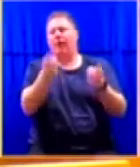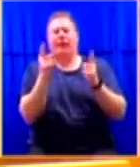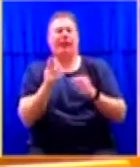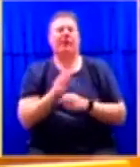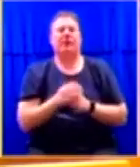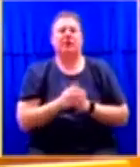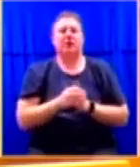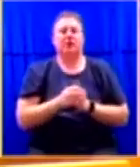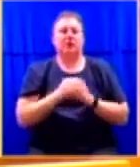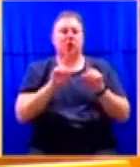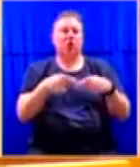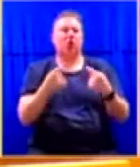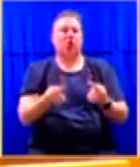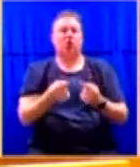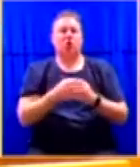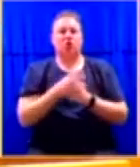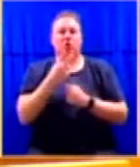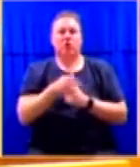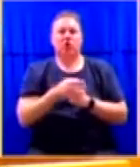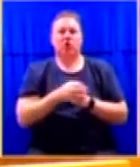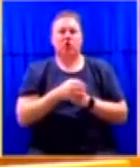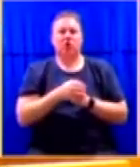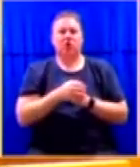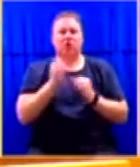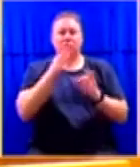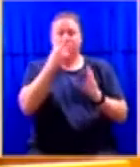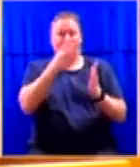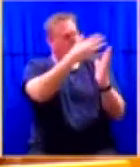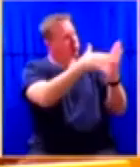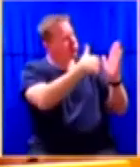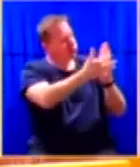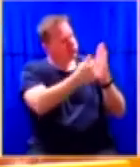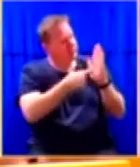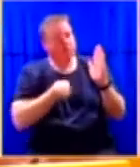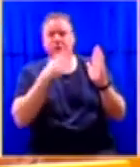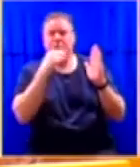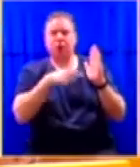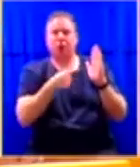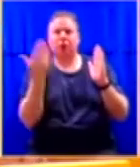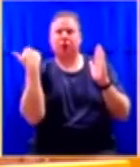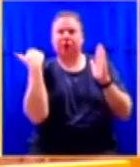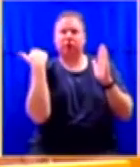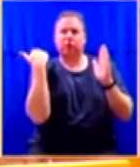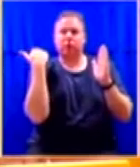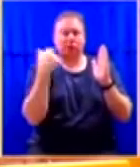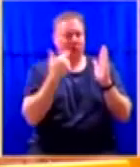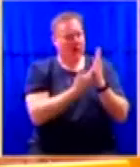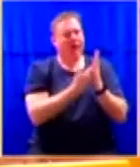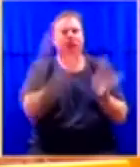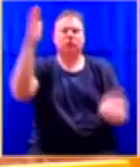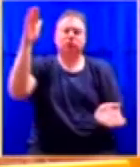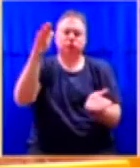we will not be able, if you look at the matrix that I spoke to, we should be able to reduce our debt